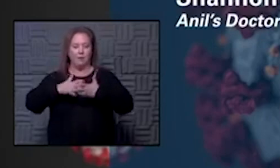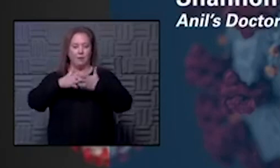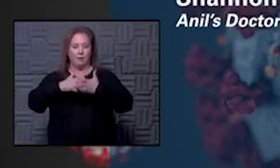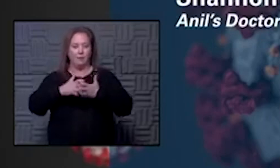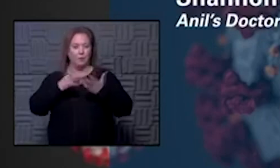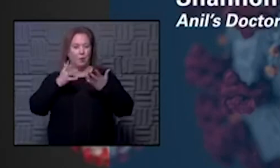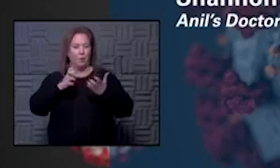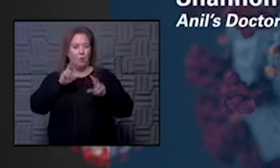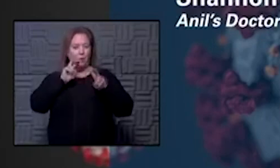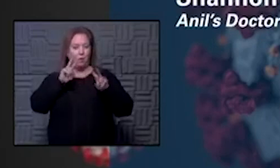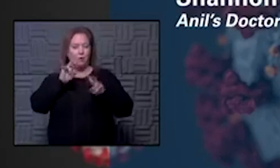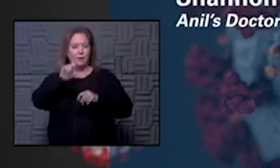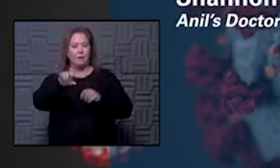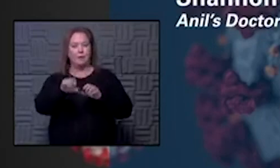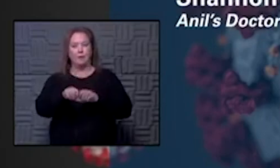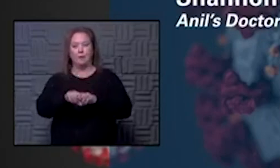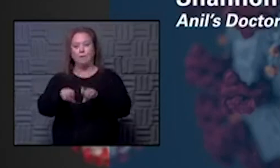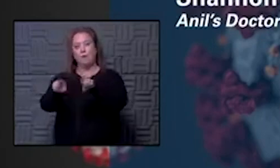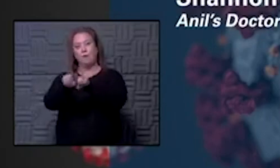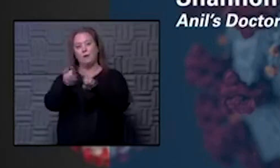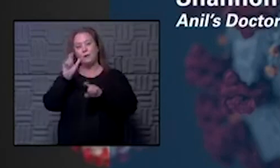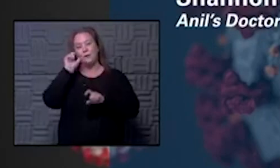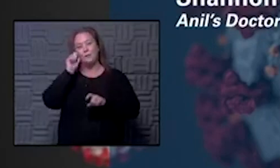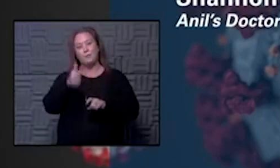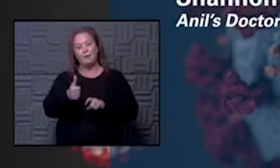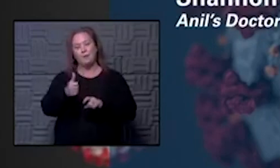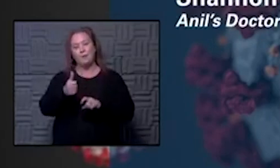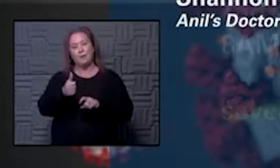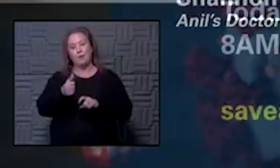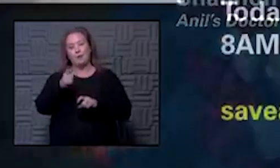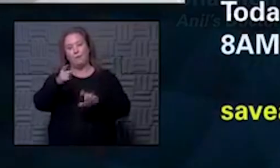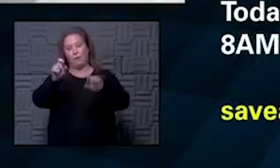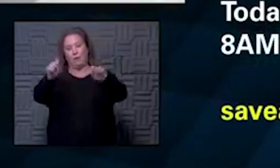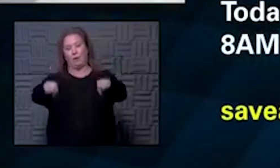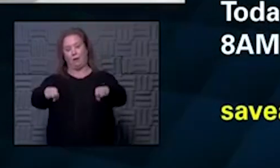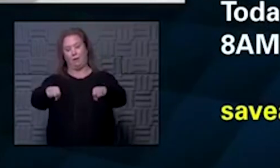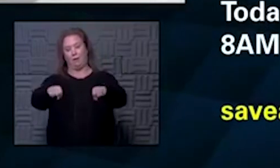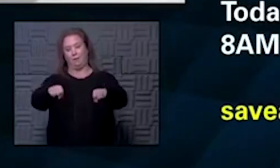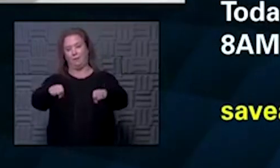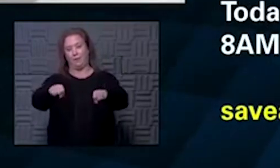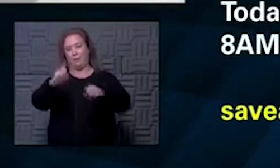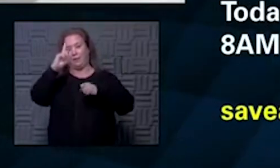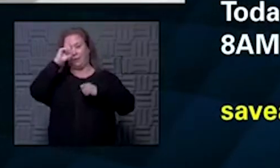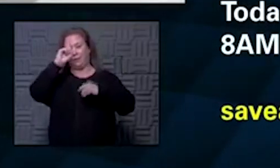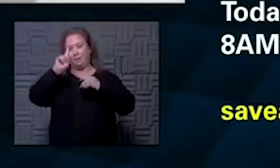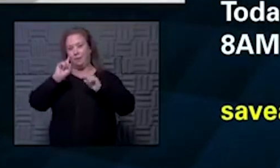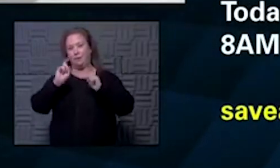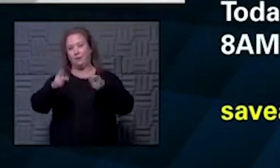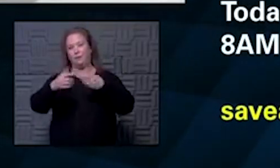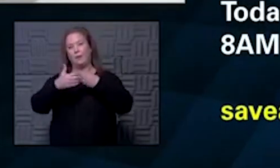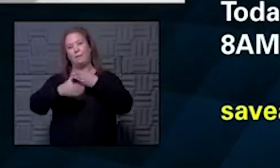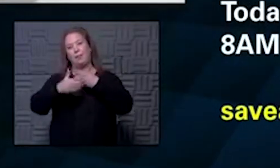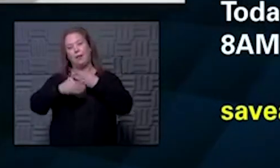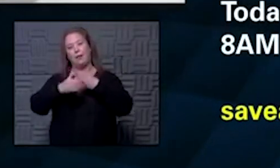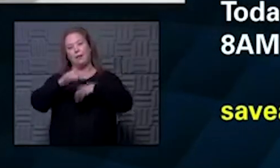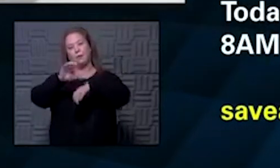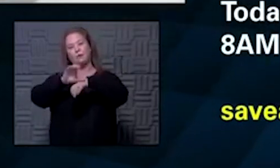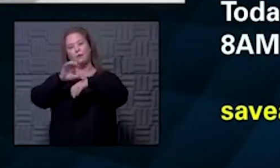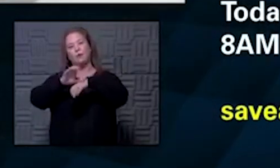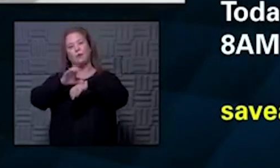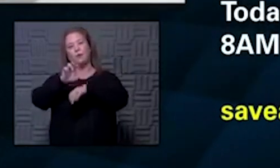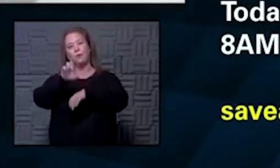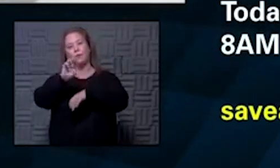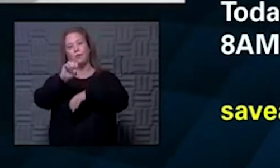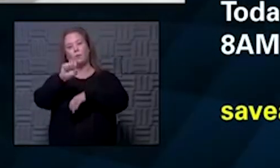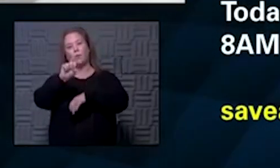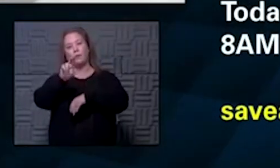to miss also tomorrow if you at all can consider giving blood at the church of the resurrection